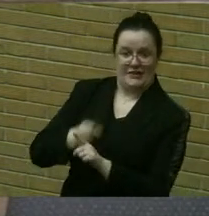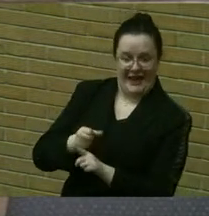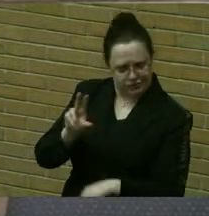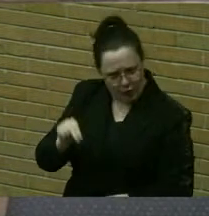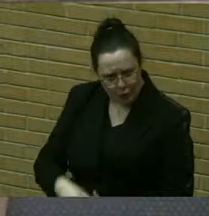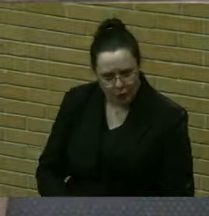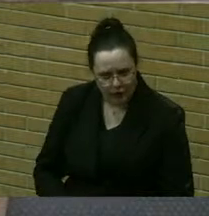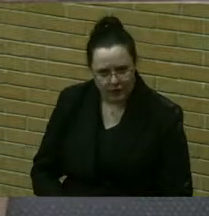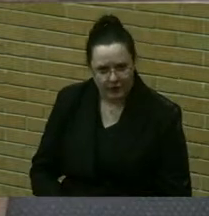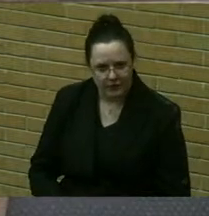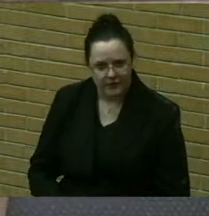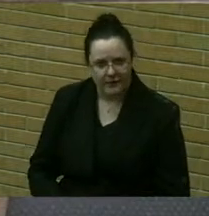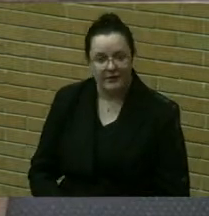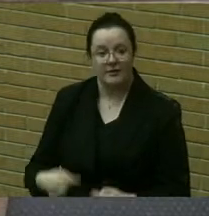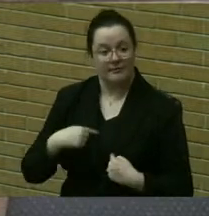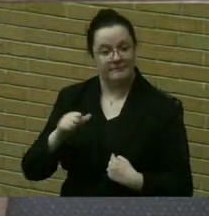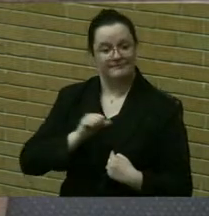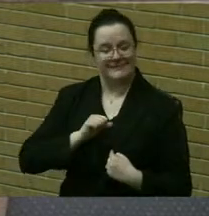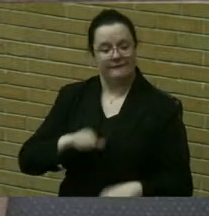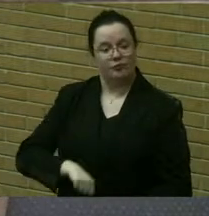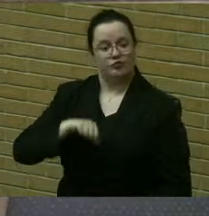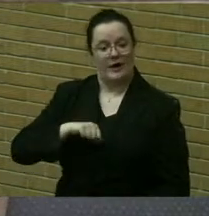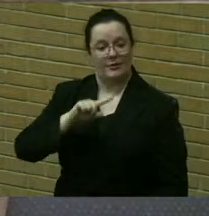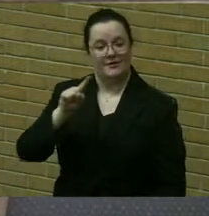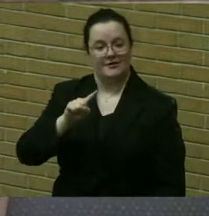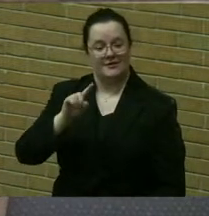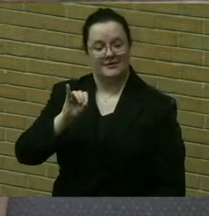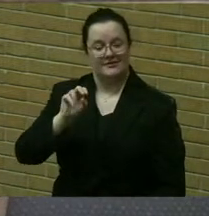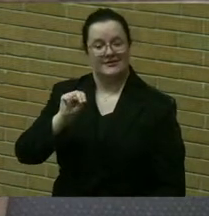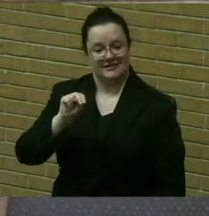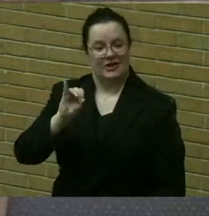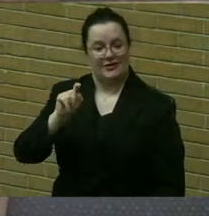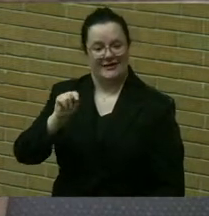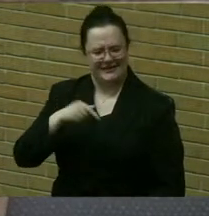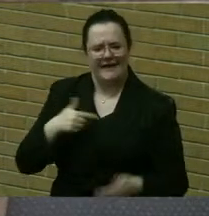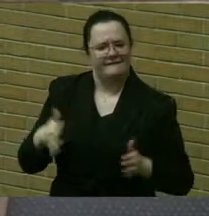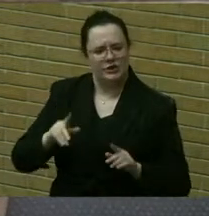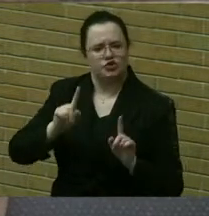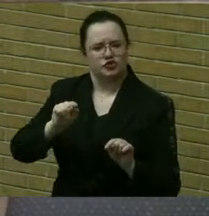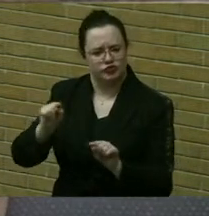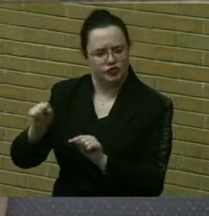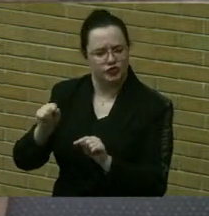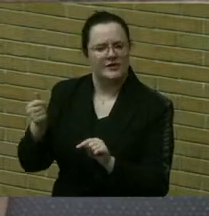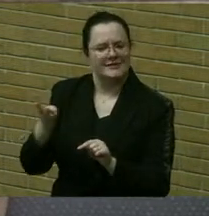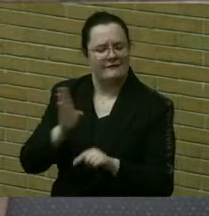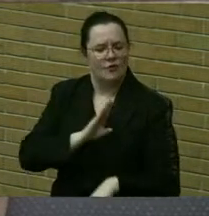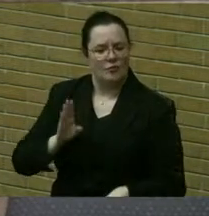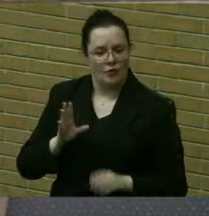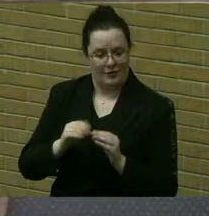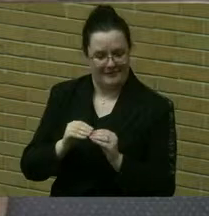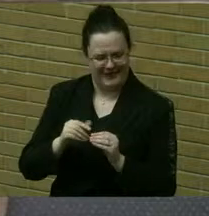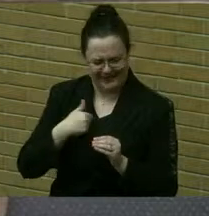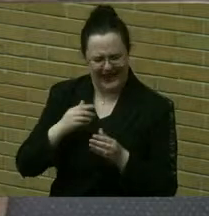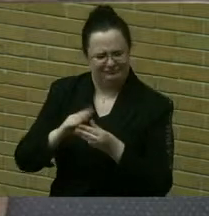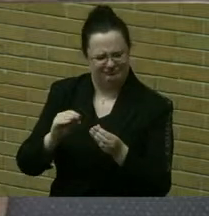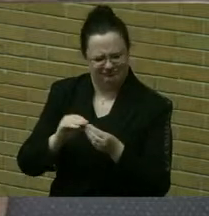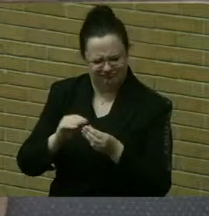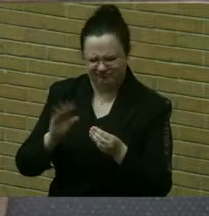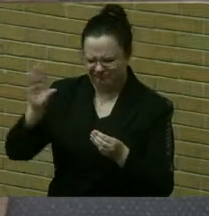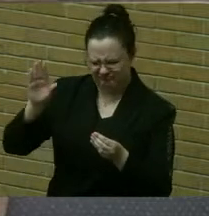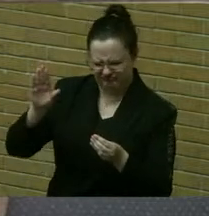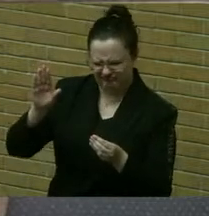Consequently, as a proud Zionist, I attended several board meetings to strongly voice my opposition to this anti